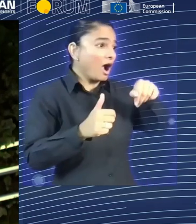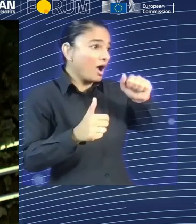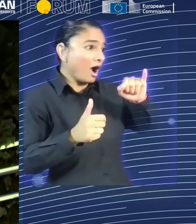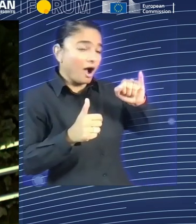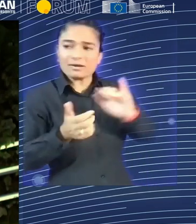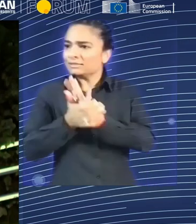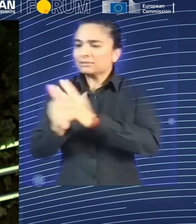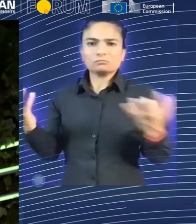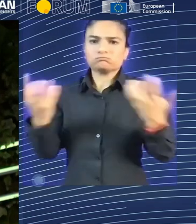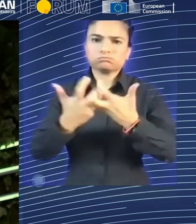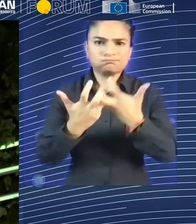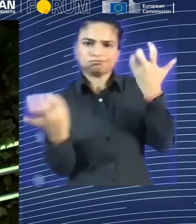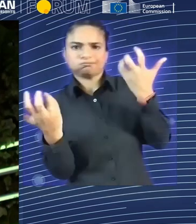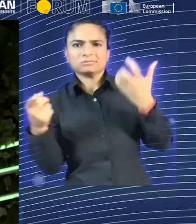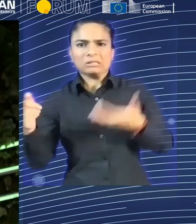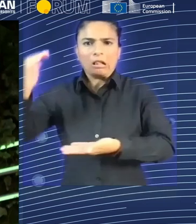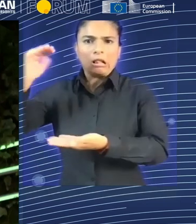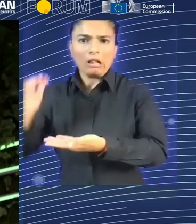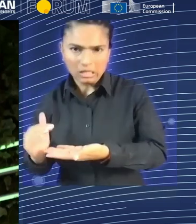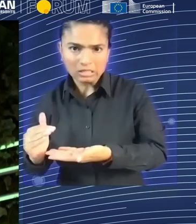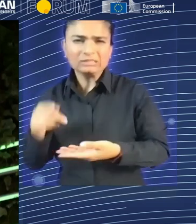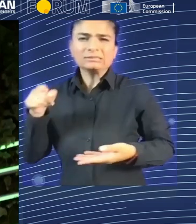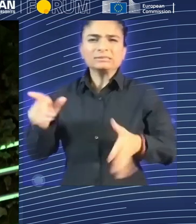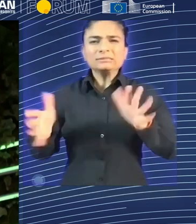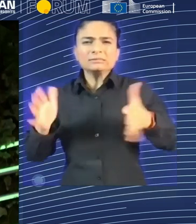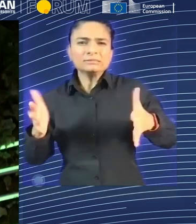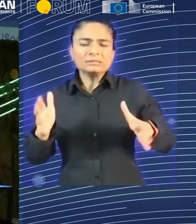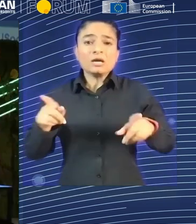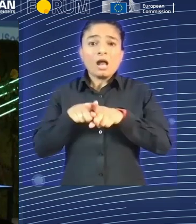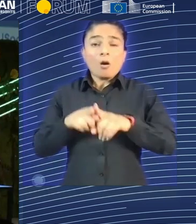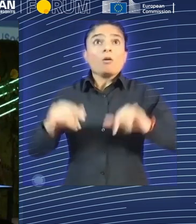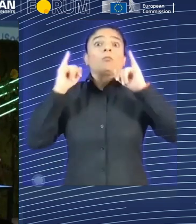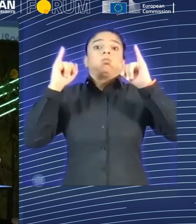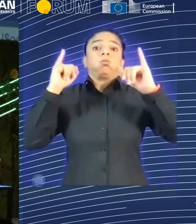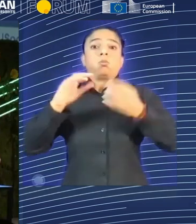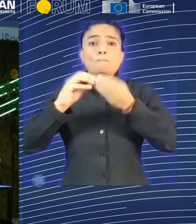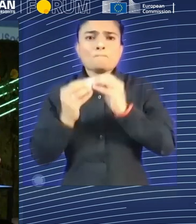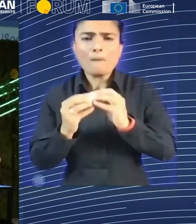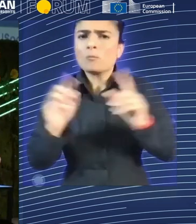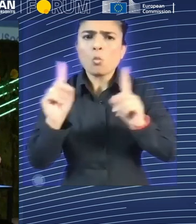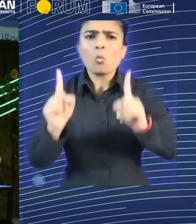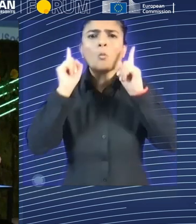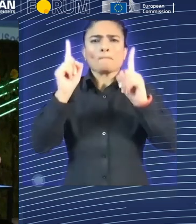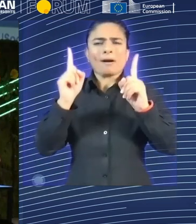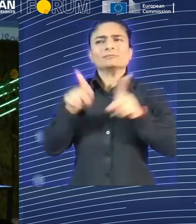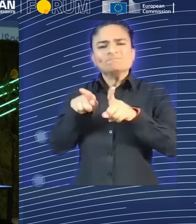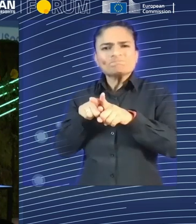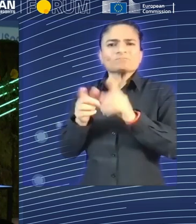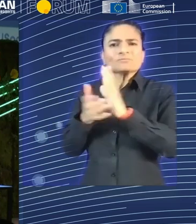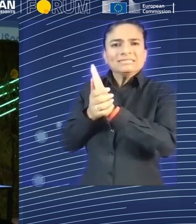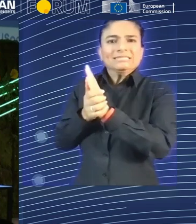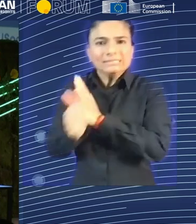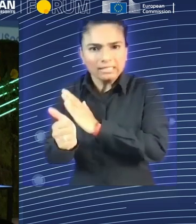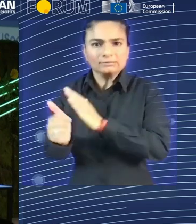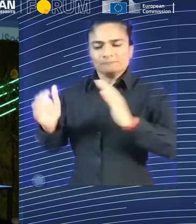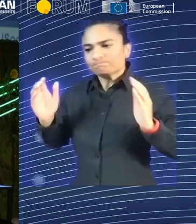under Erasmus Plus within the Centers of Vocational Excellence call. And one of the first things we